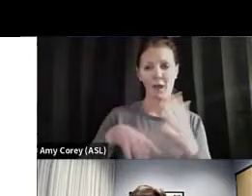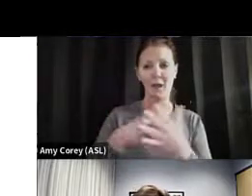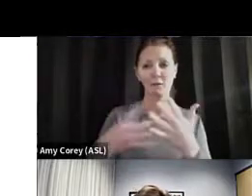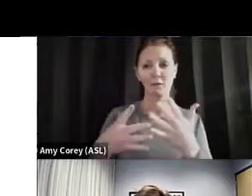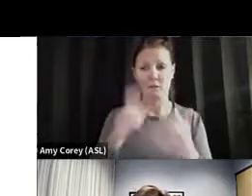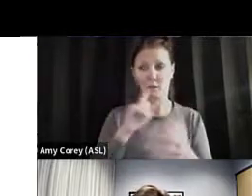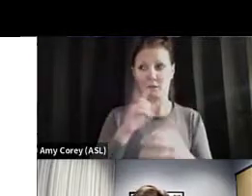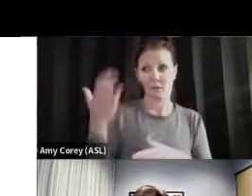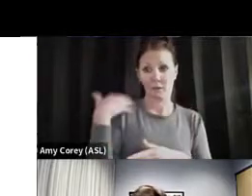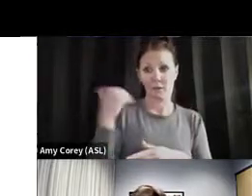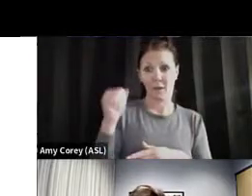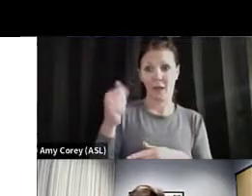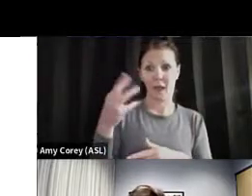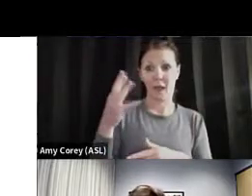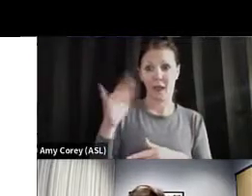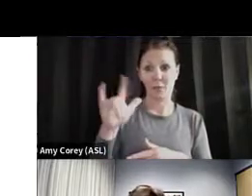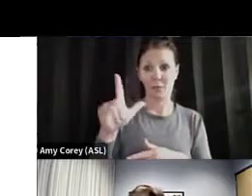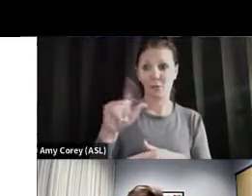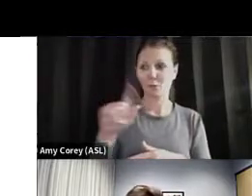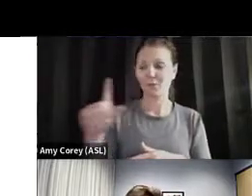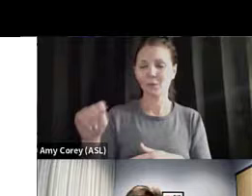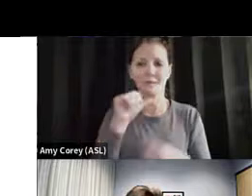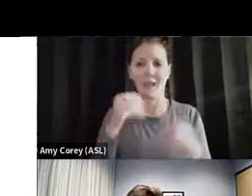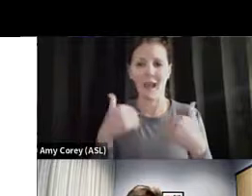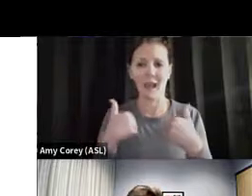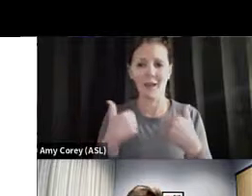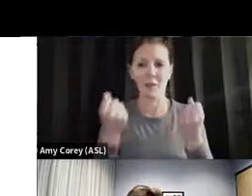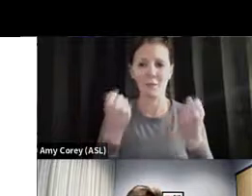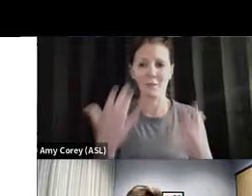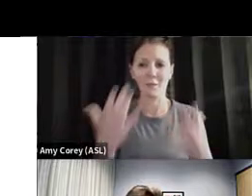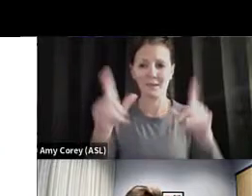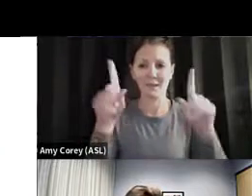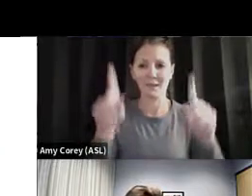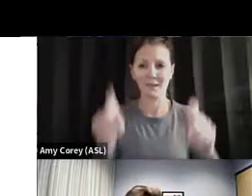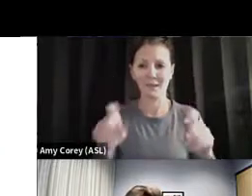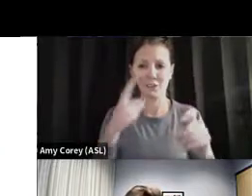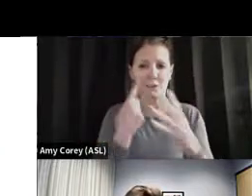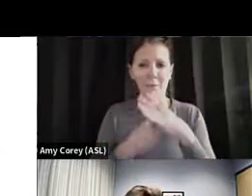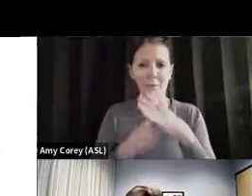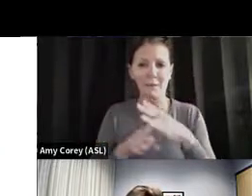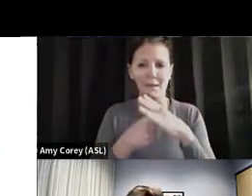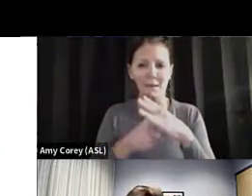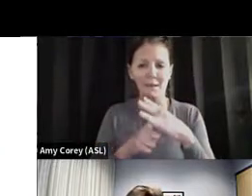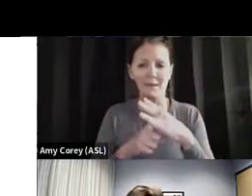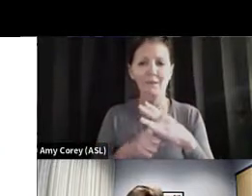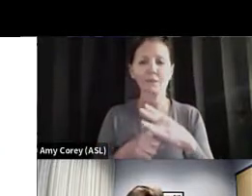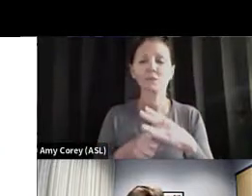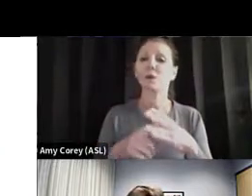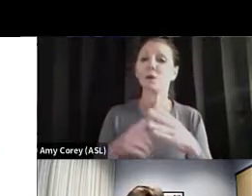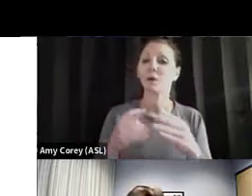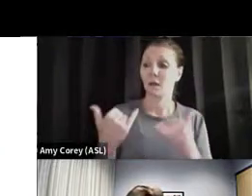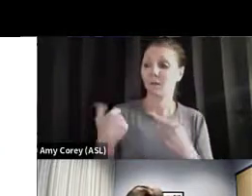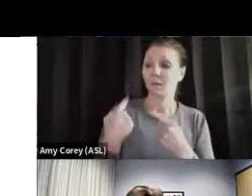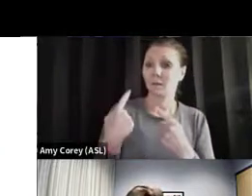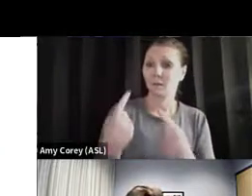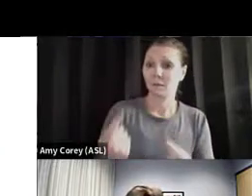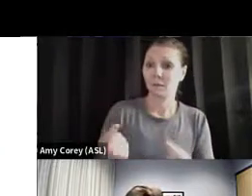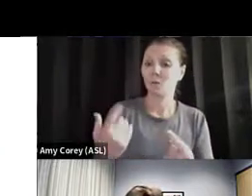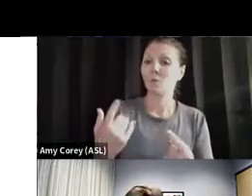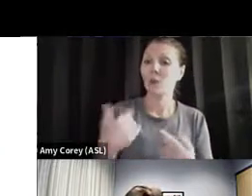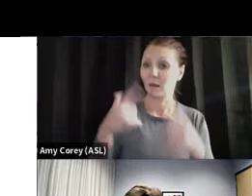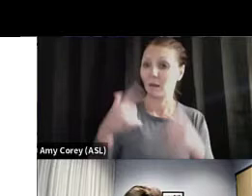the means to test. were just beginning. We did better last year with testing, so we diagnosed many more. We had testing in April,